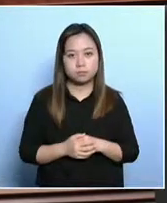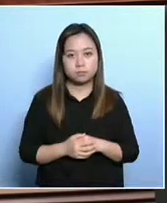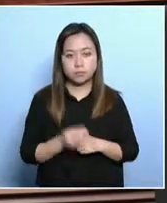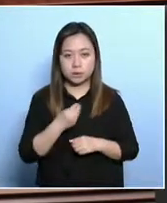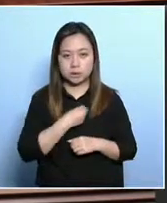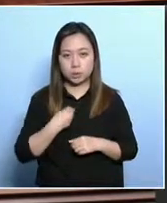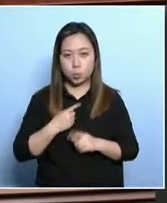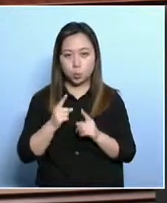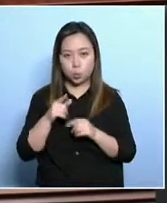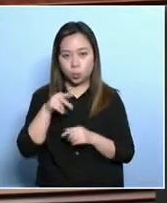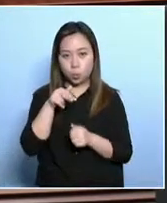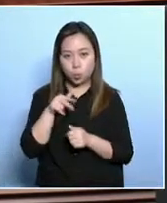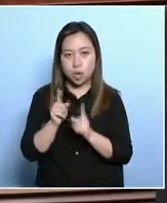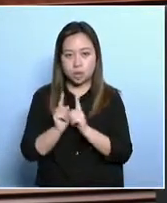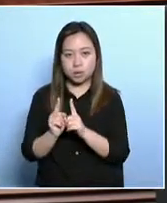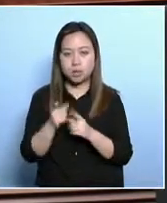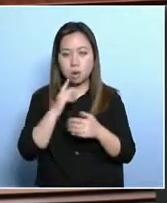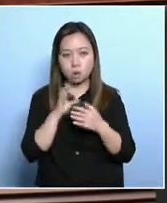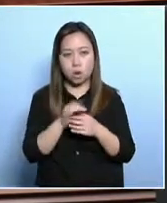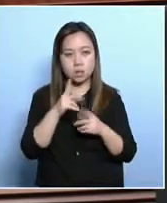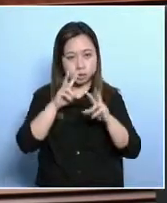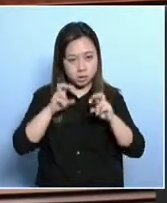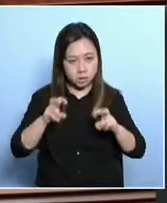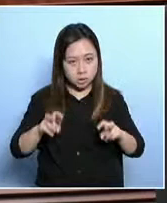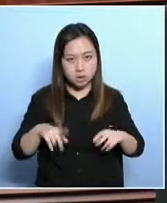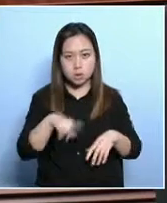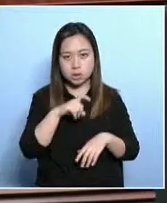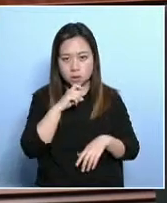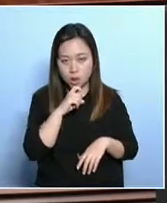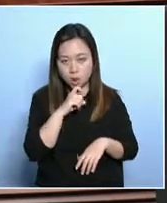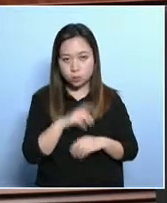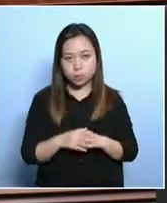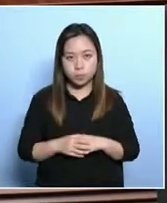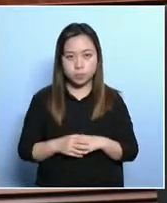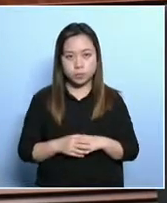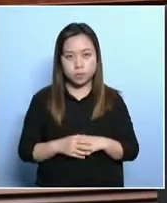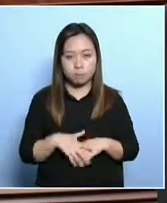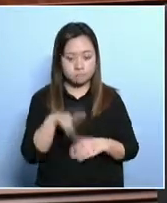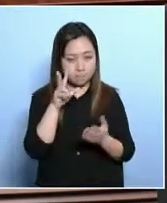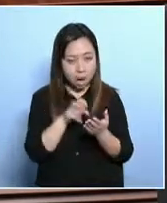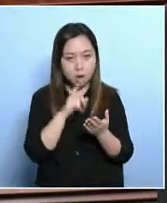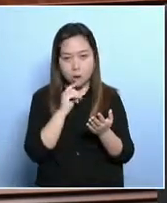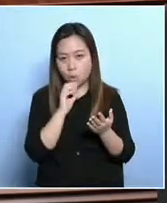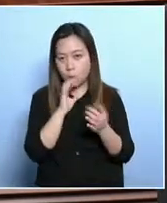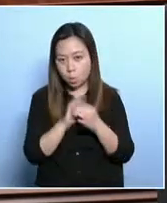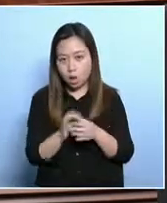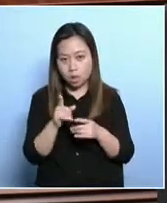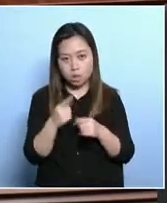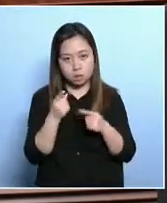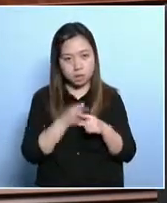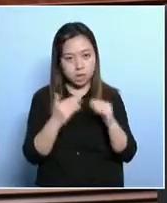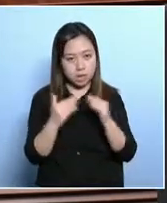also affects their health. Now, our group also engaged in a study in 2017